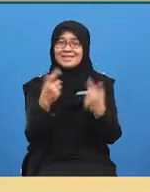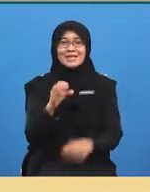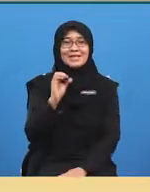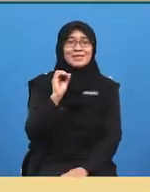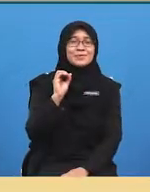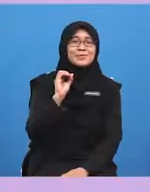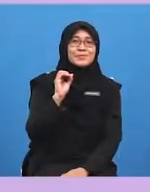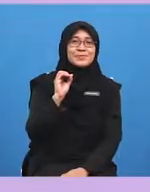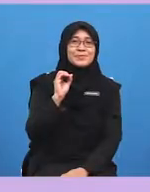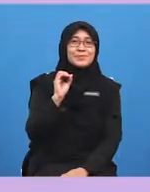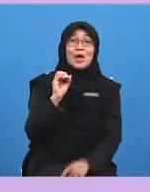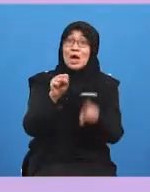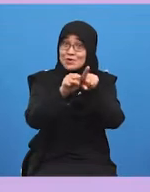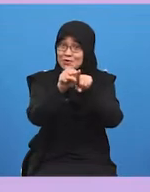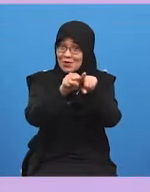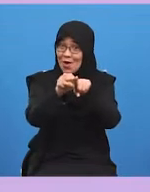socks